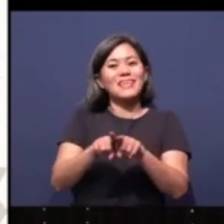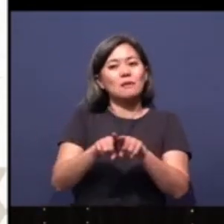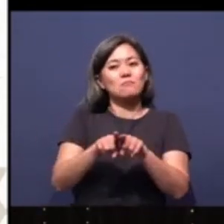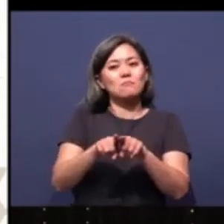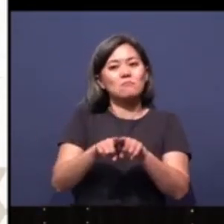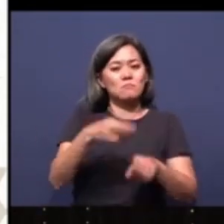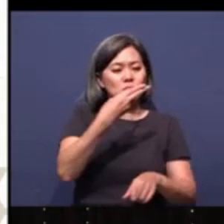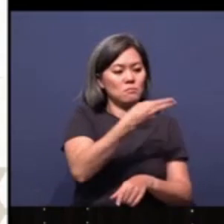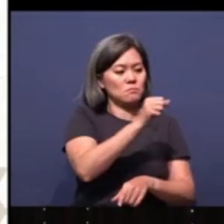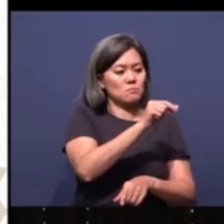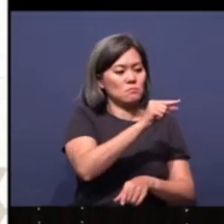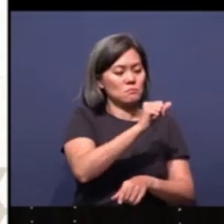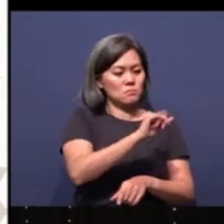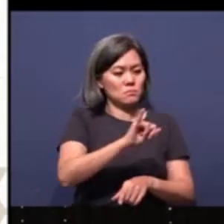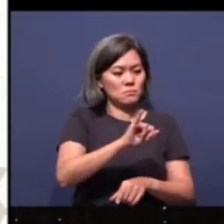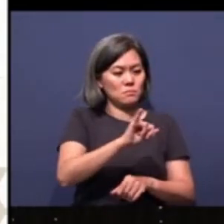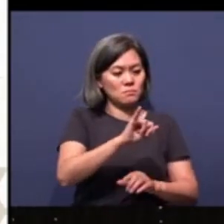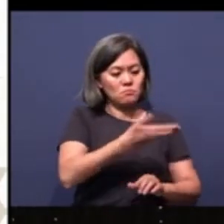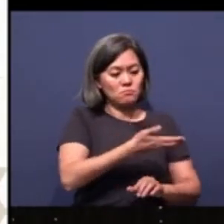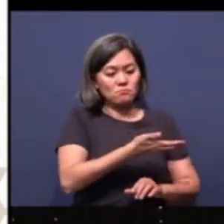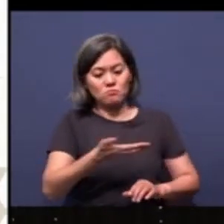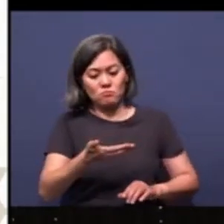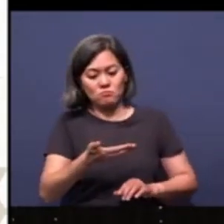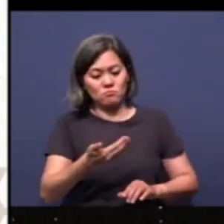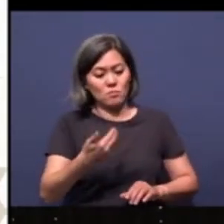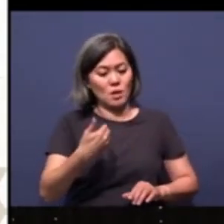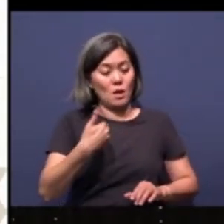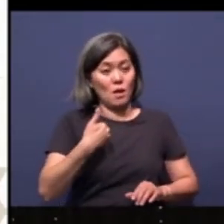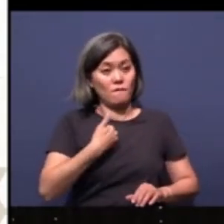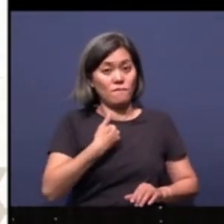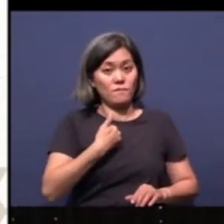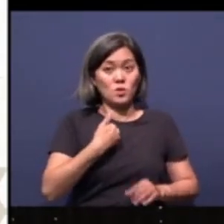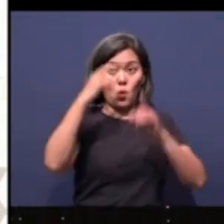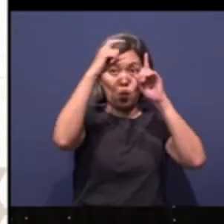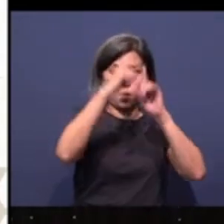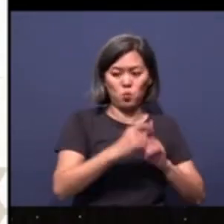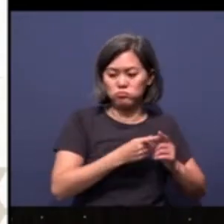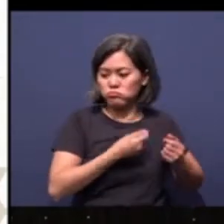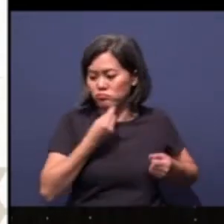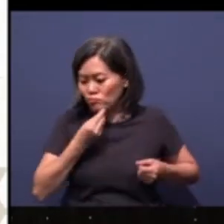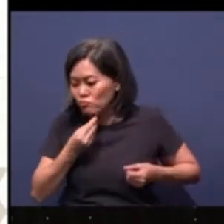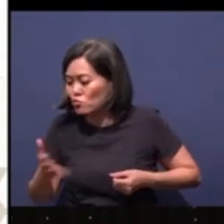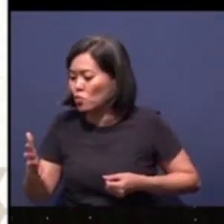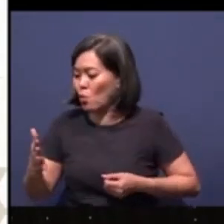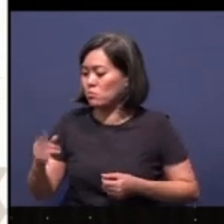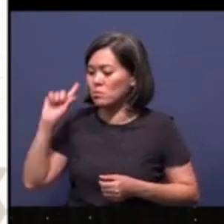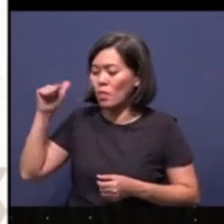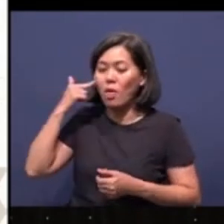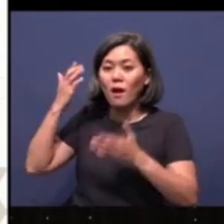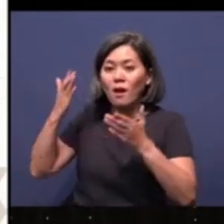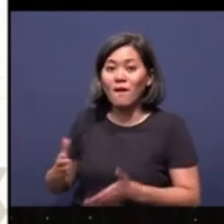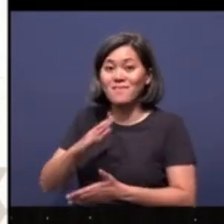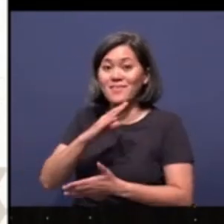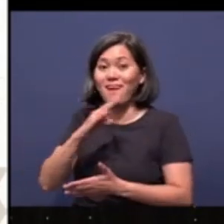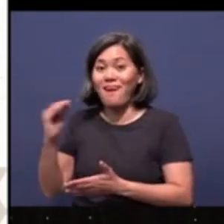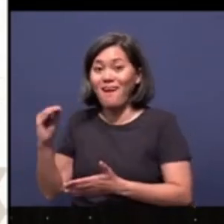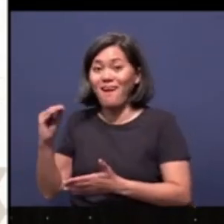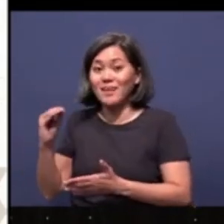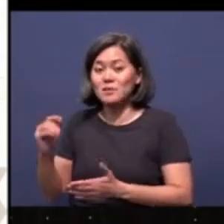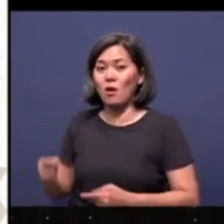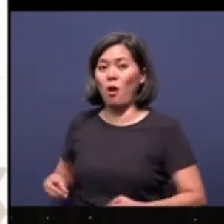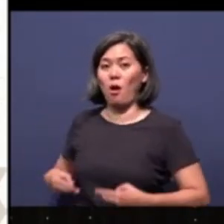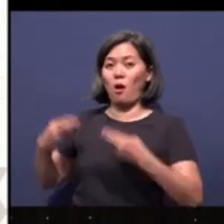Haggai was invited, had the word that he shared with the governor and the high priest. This governor